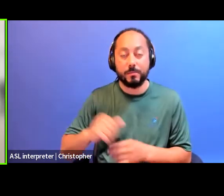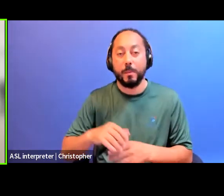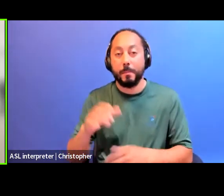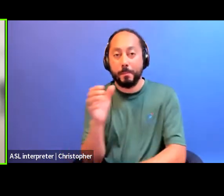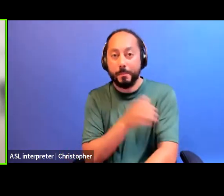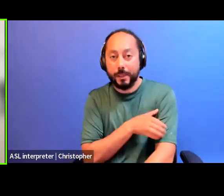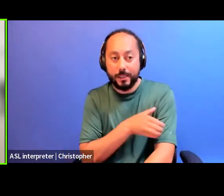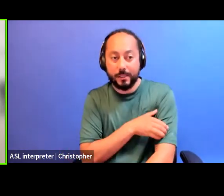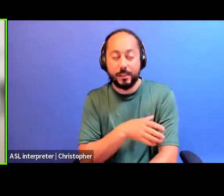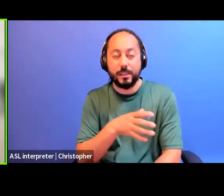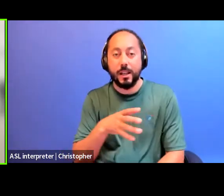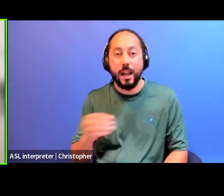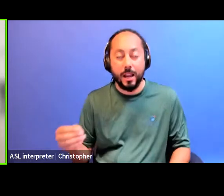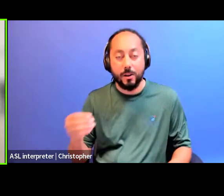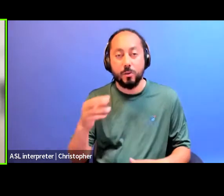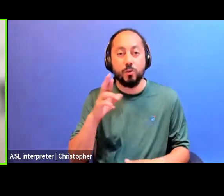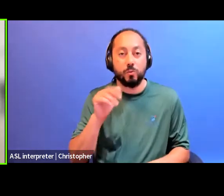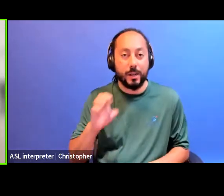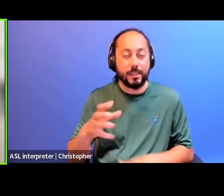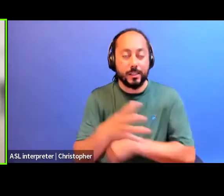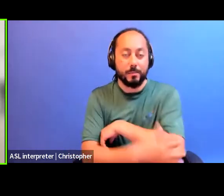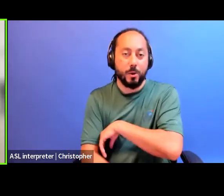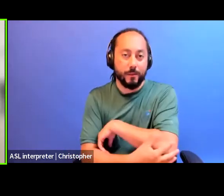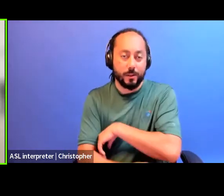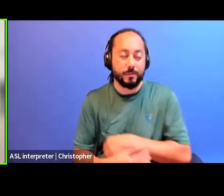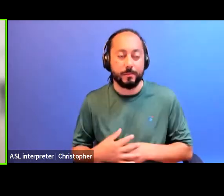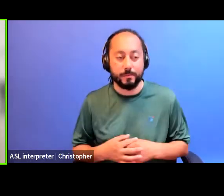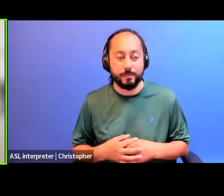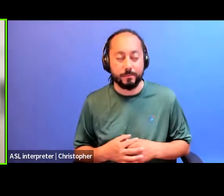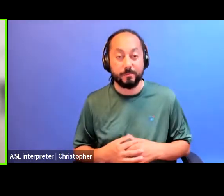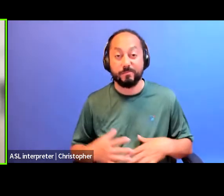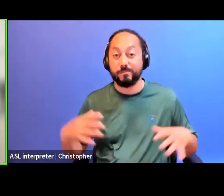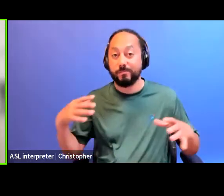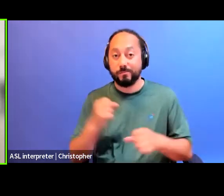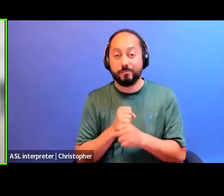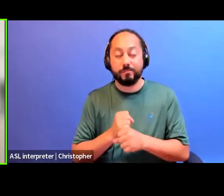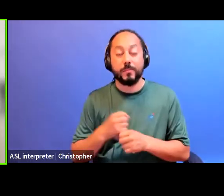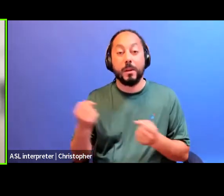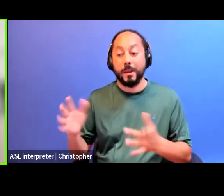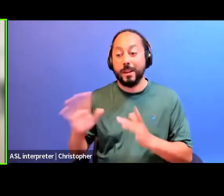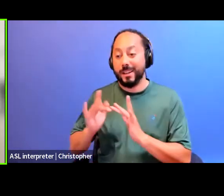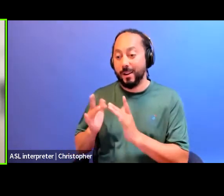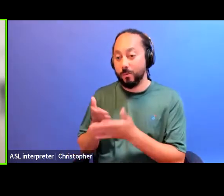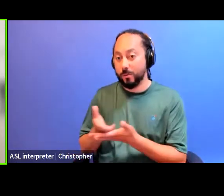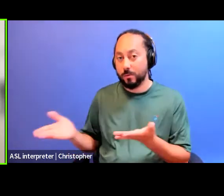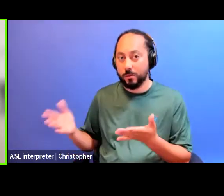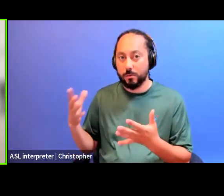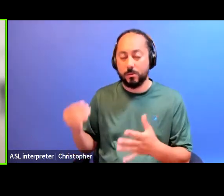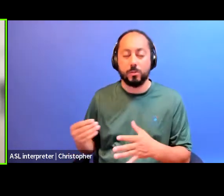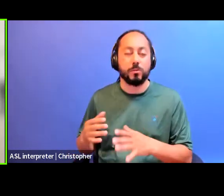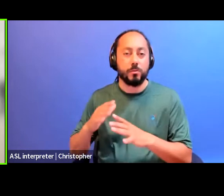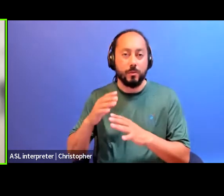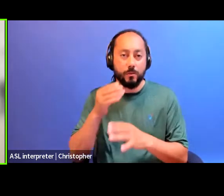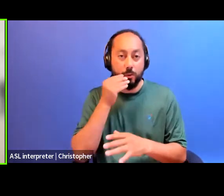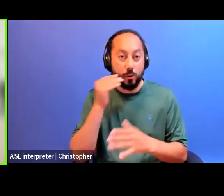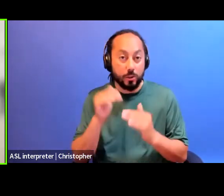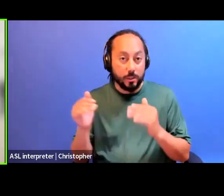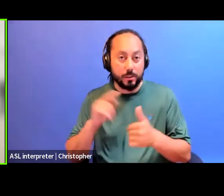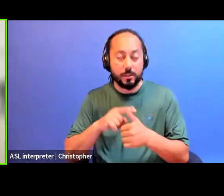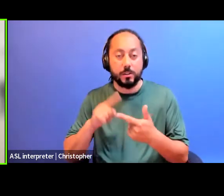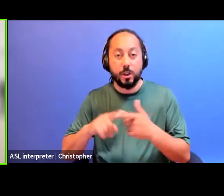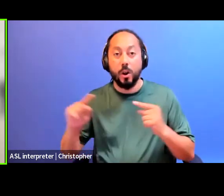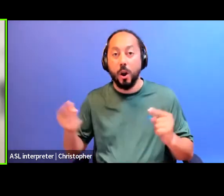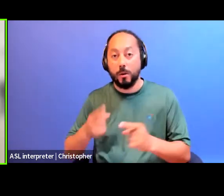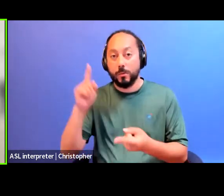of race and poverty. In short, grassroots networks dedicated to food justice, harm reduction, street and